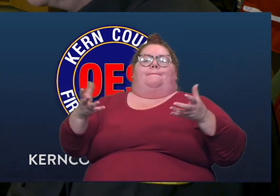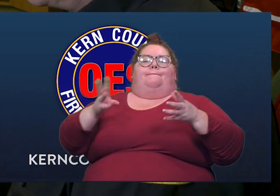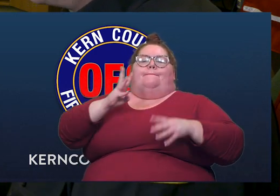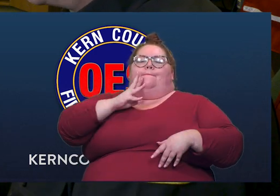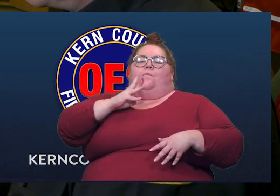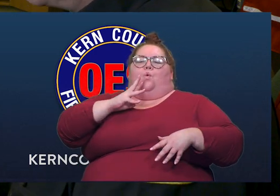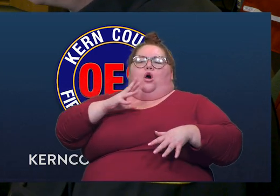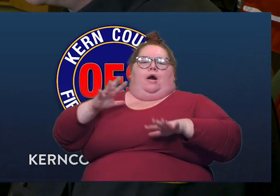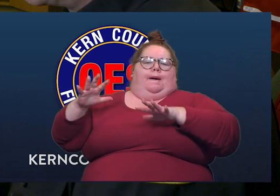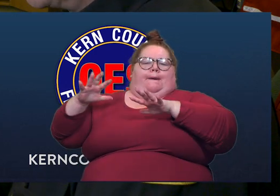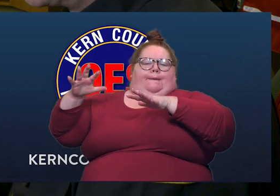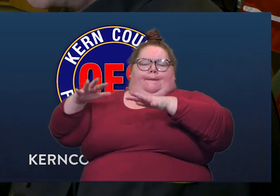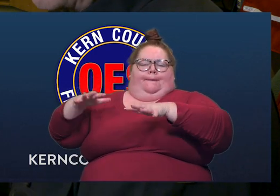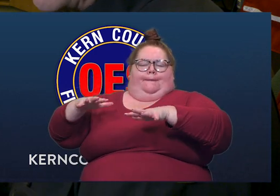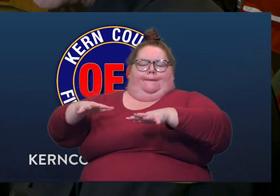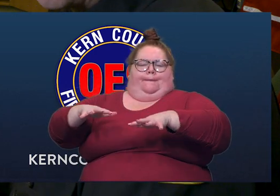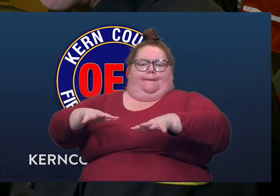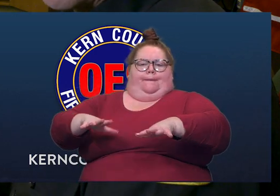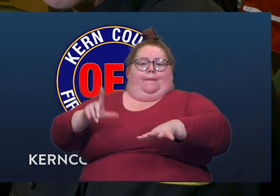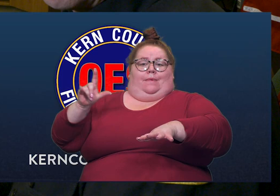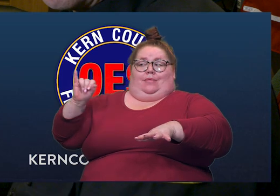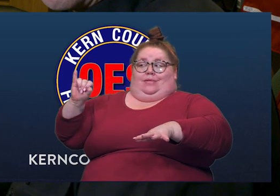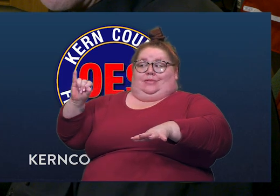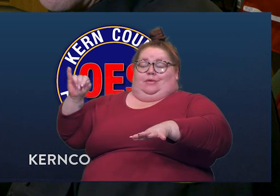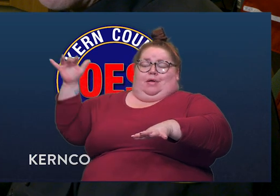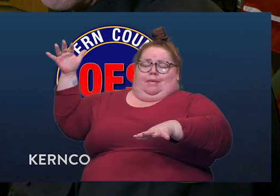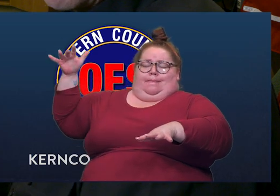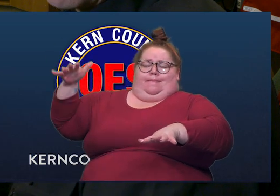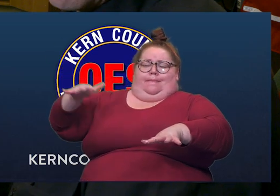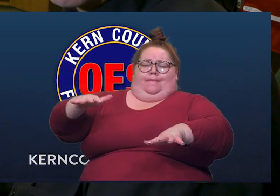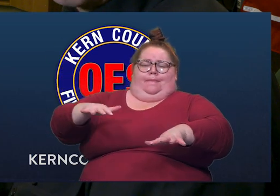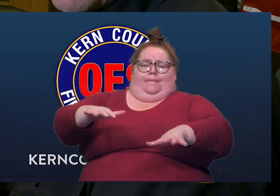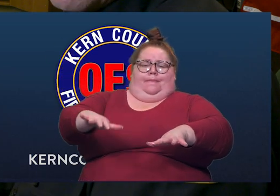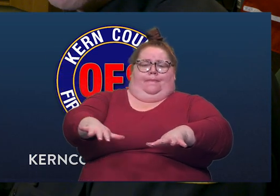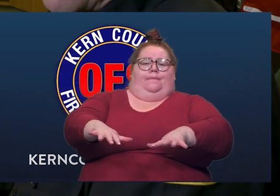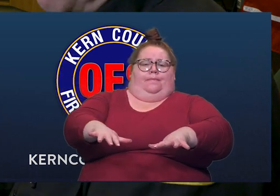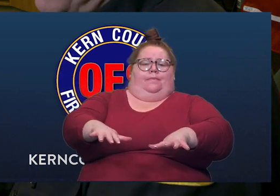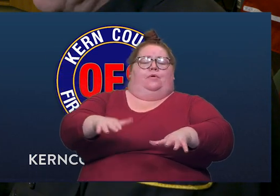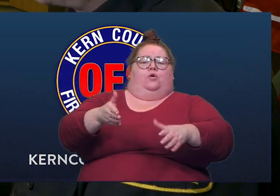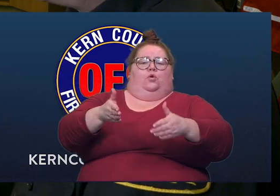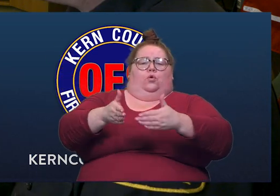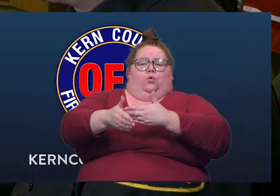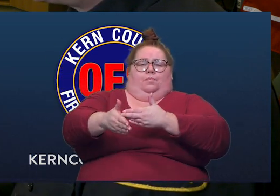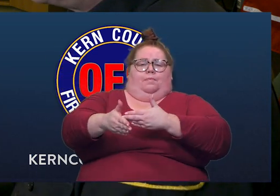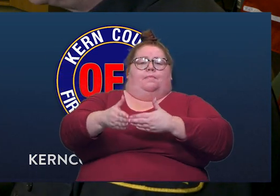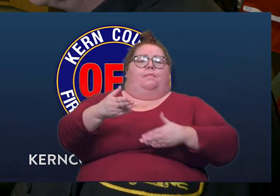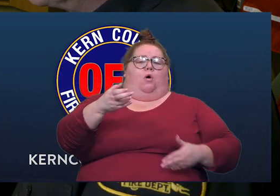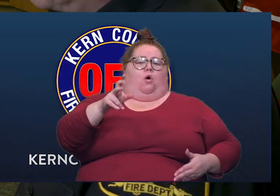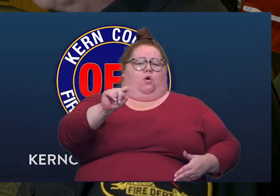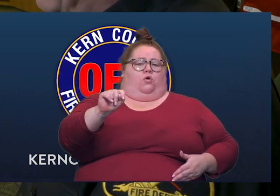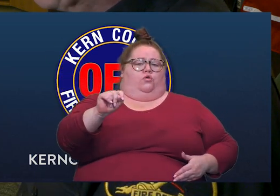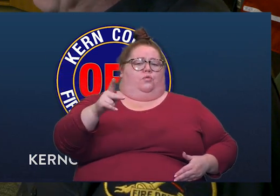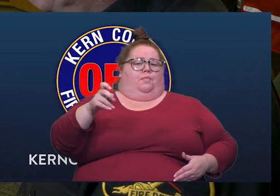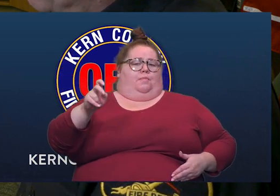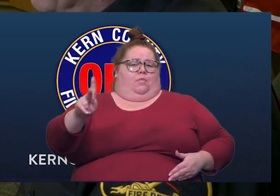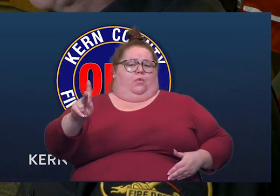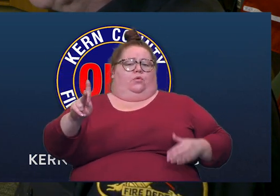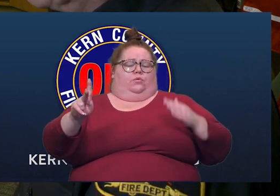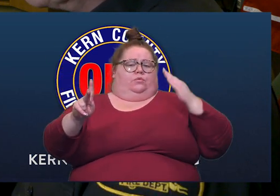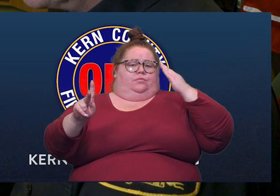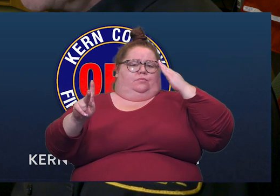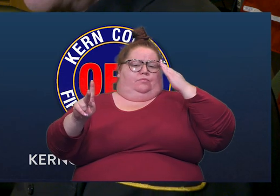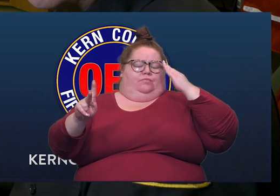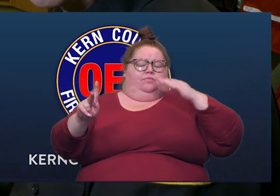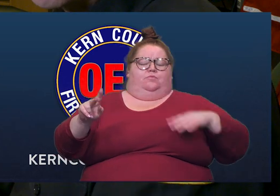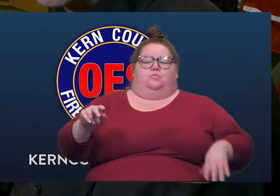from the Lake Isabella Reservoir and around and past Hart Park. So at that point,